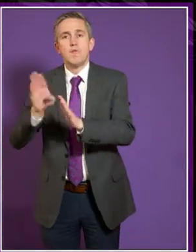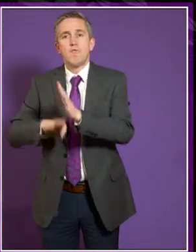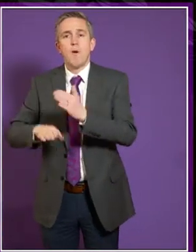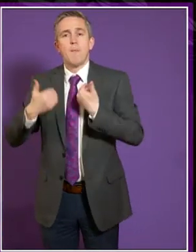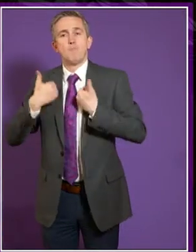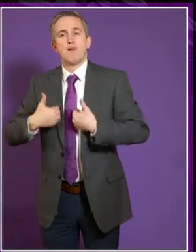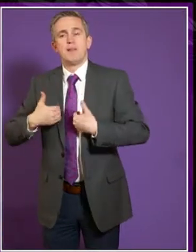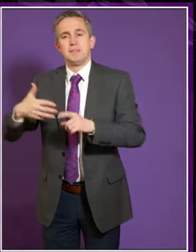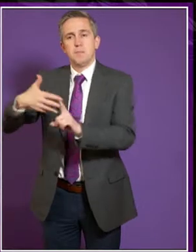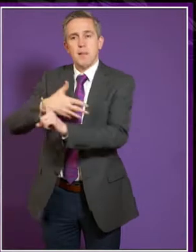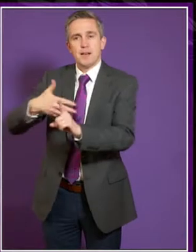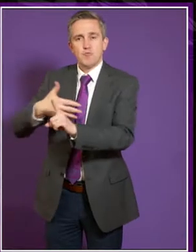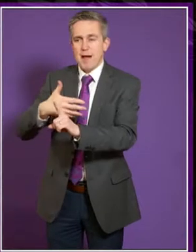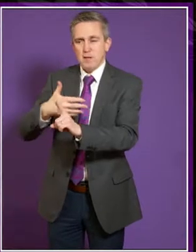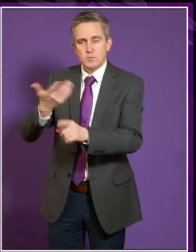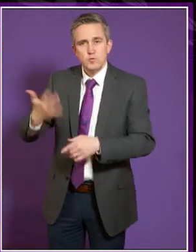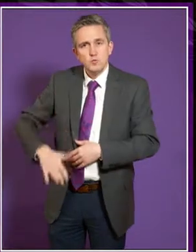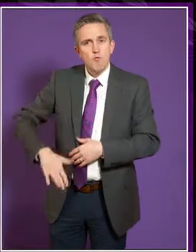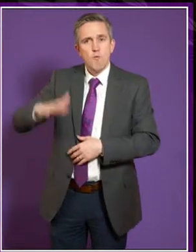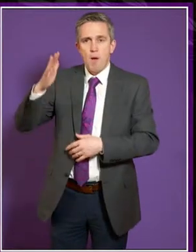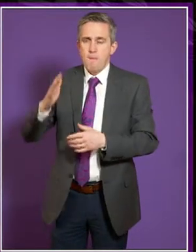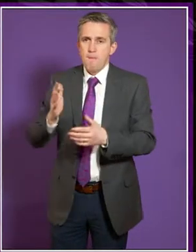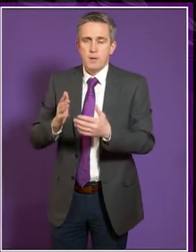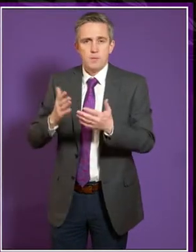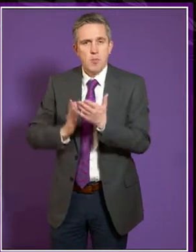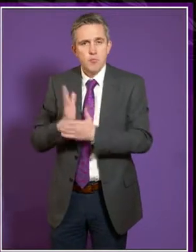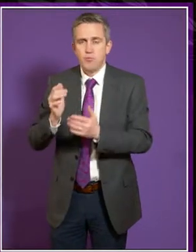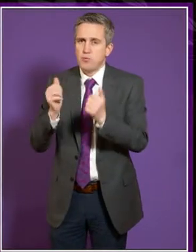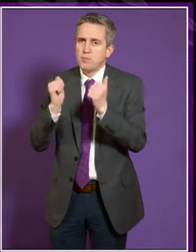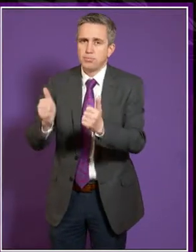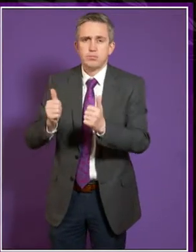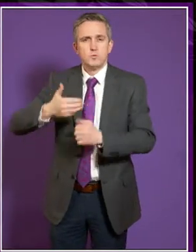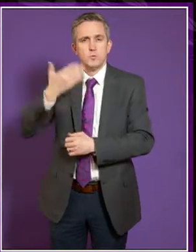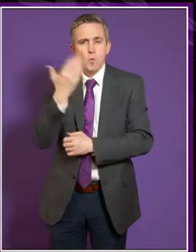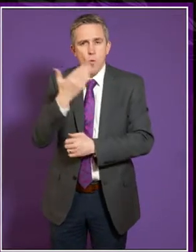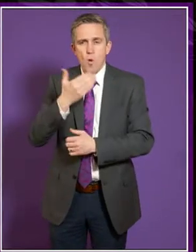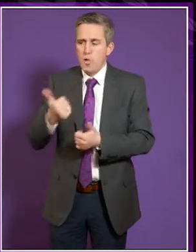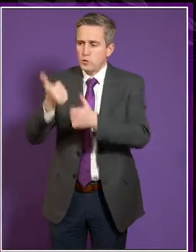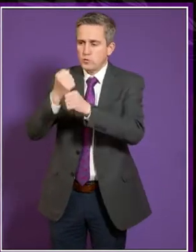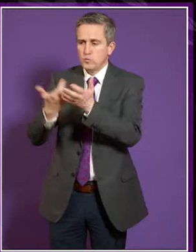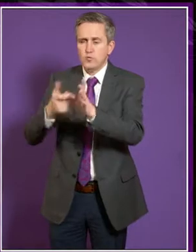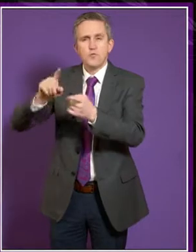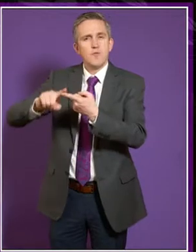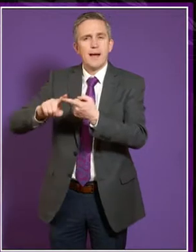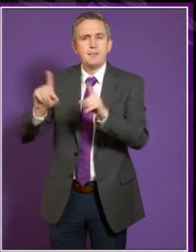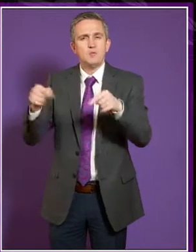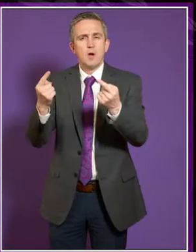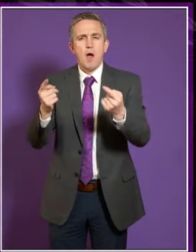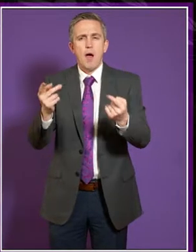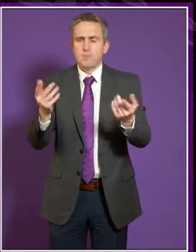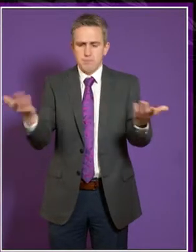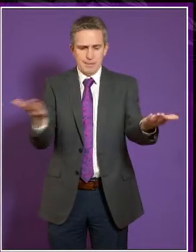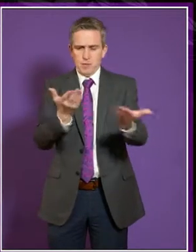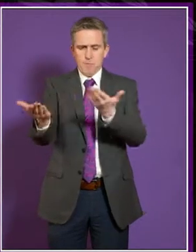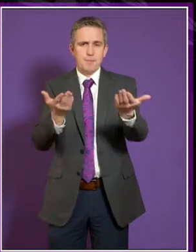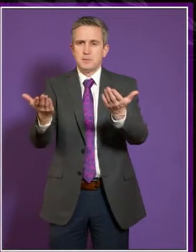privileged background who's had a really excellent secondary education and had really excellent grades, that's probably unrealistic. We